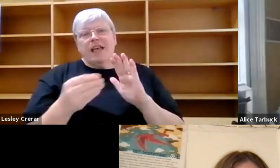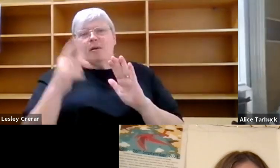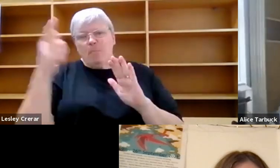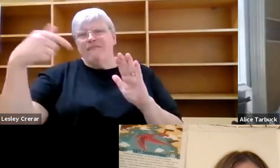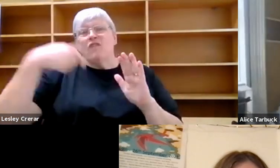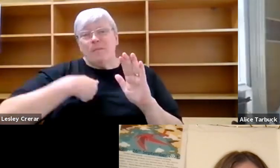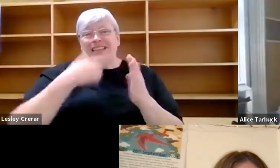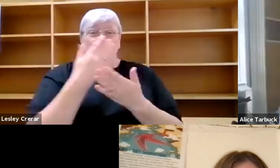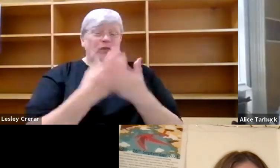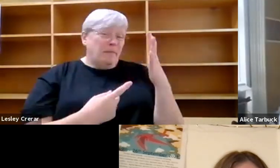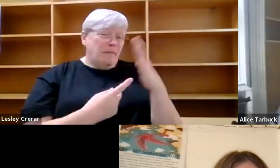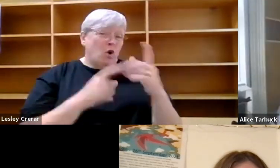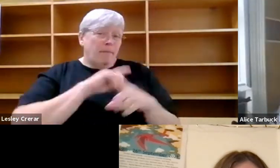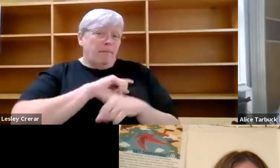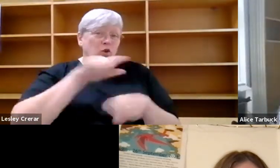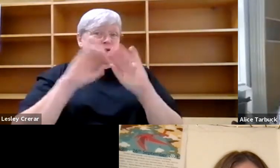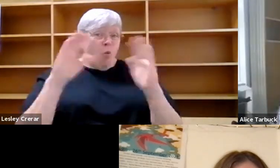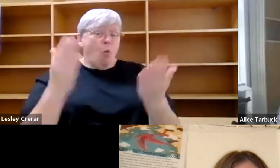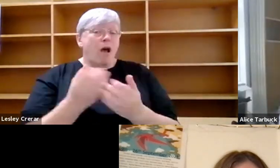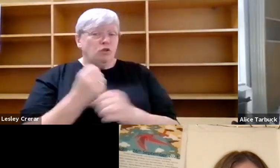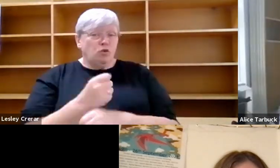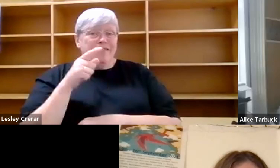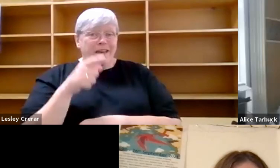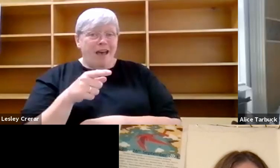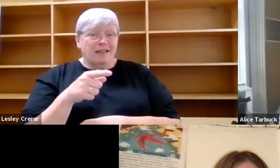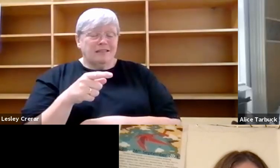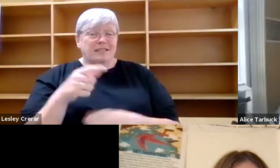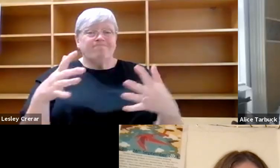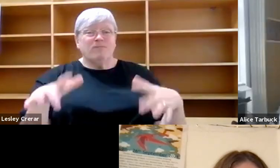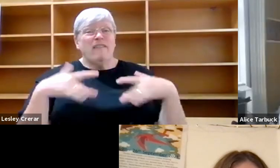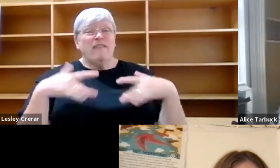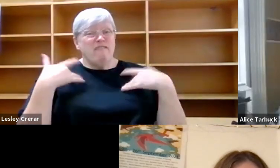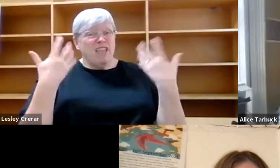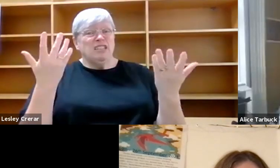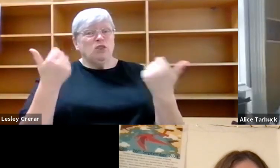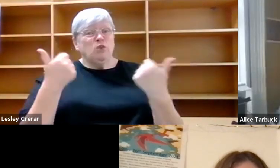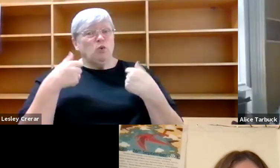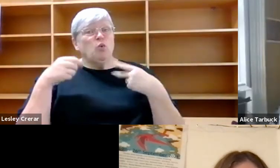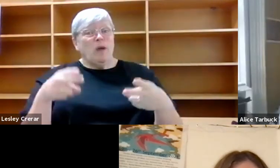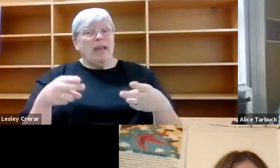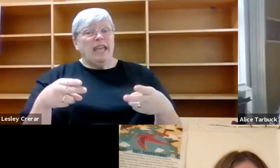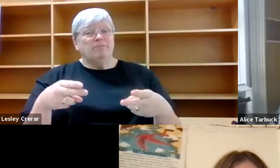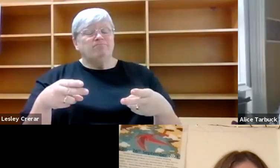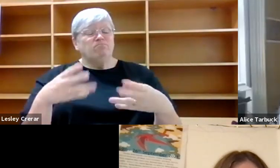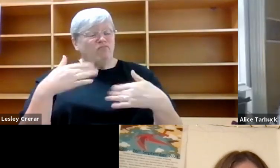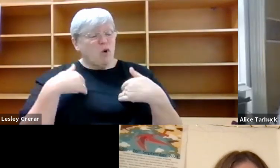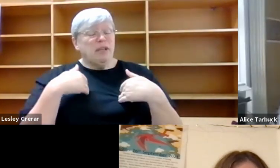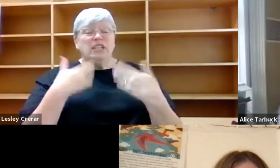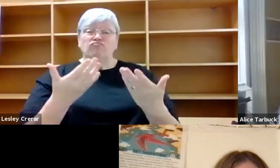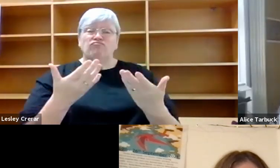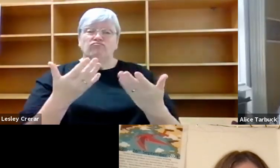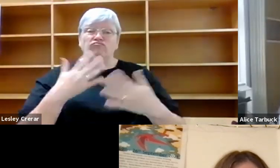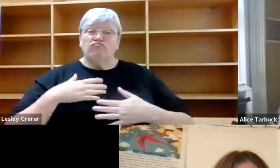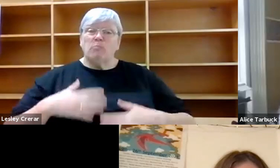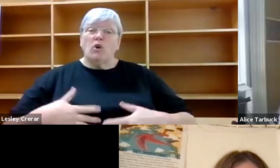it's very important because that's what the world is doing. So that's what feels like a good way of keeping my body in line with the